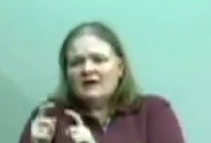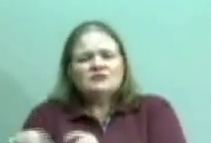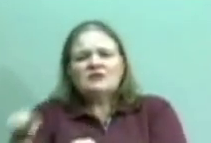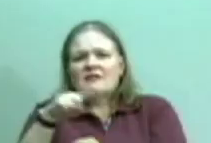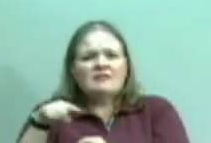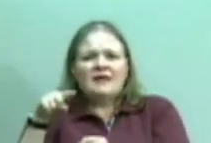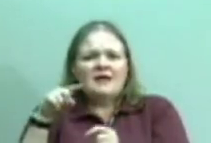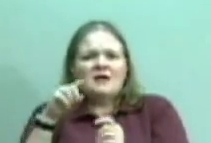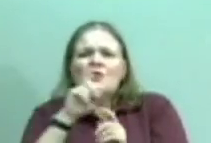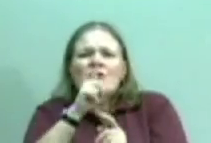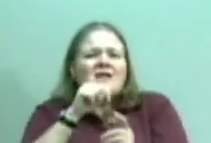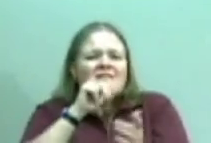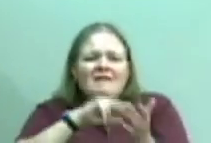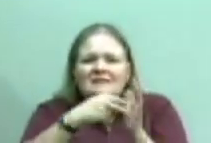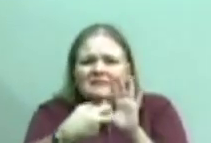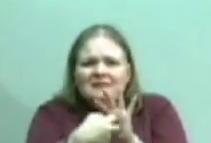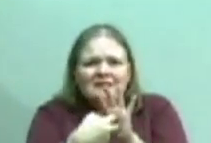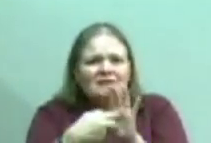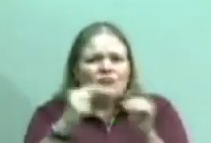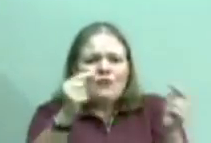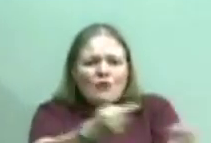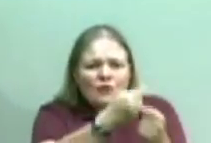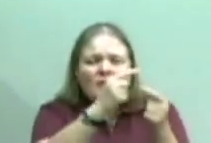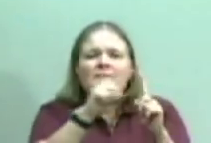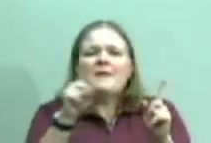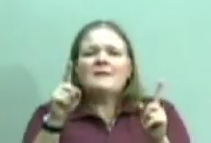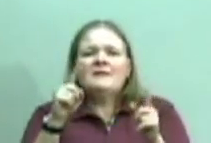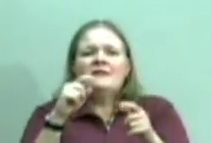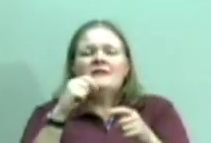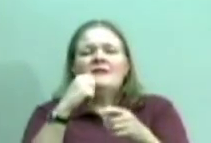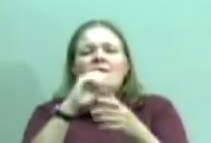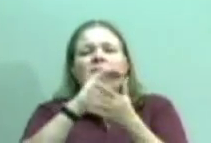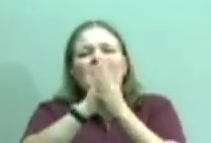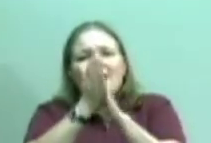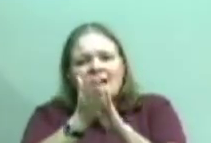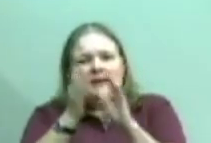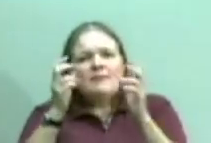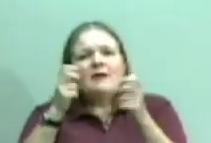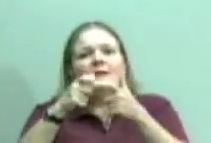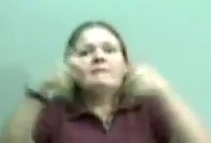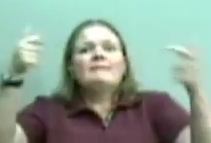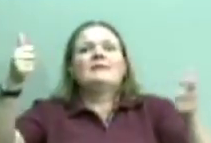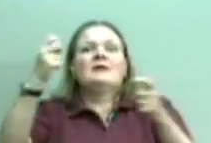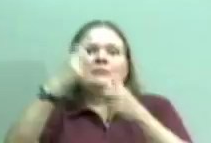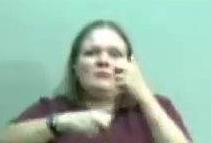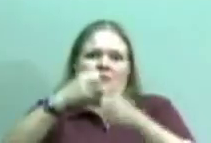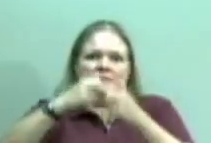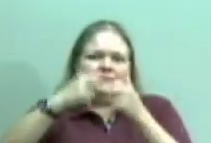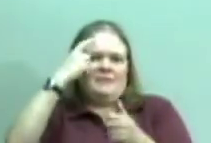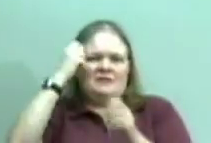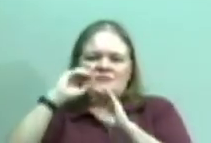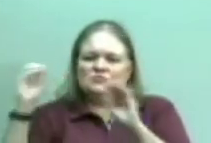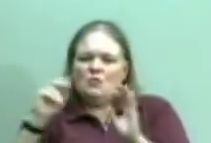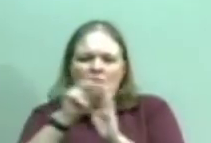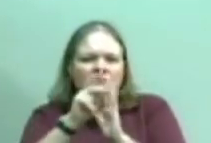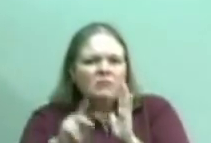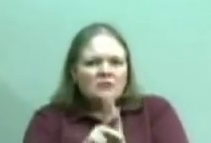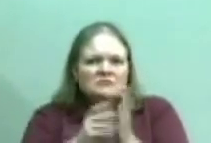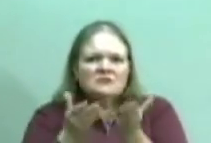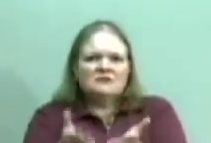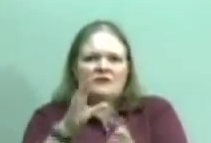terms, and it became a big stink because there wasn't a policy in place. So my question to you is, what do we do when